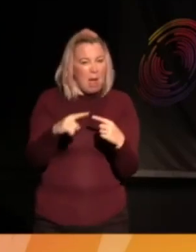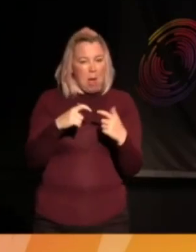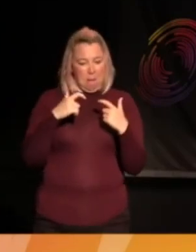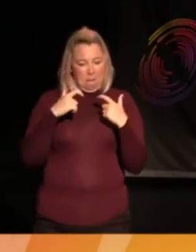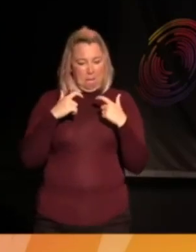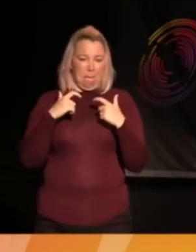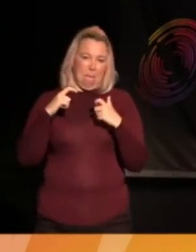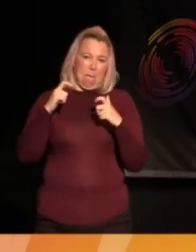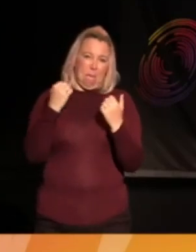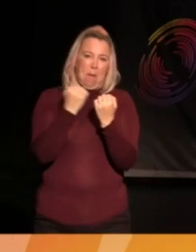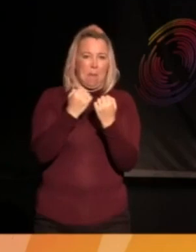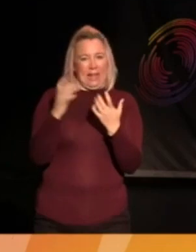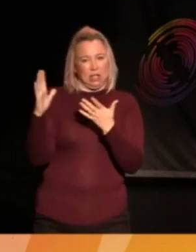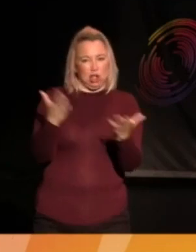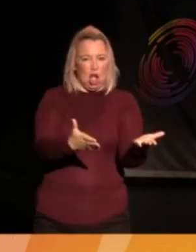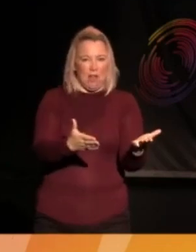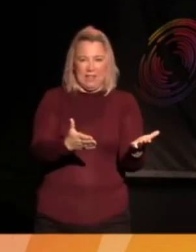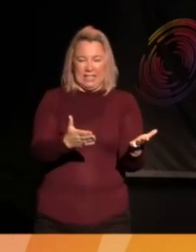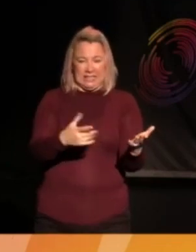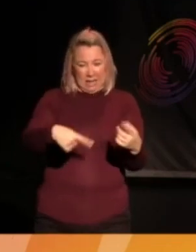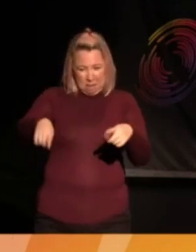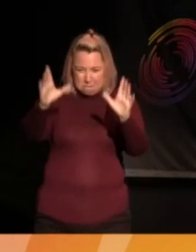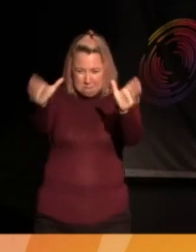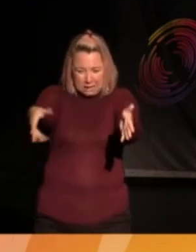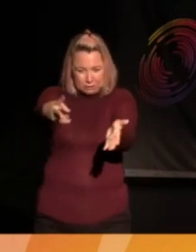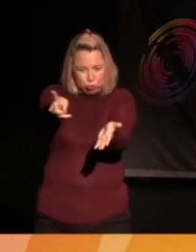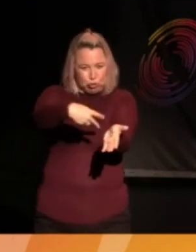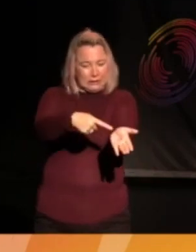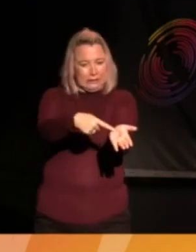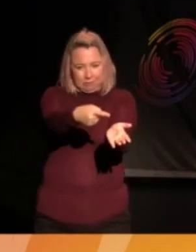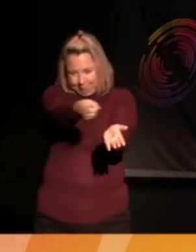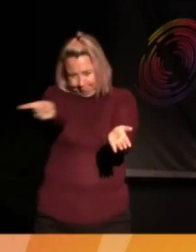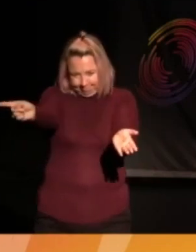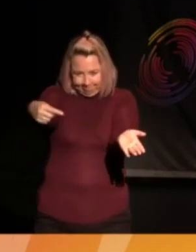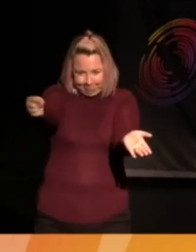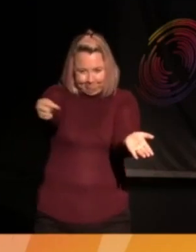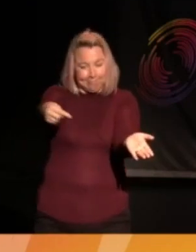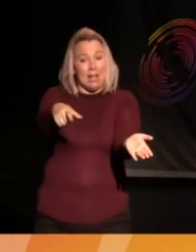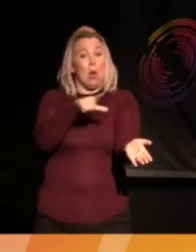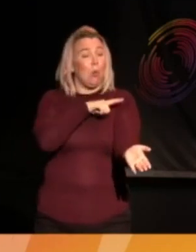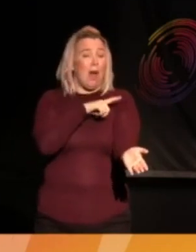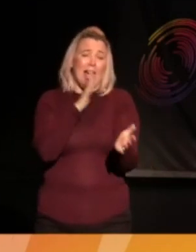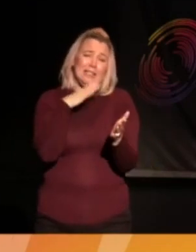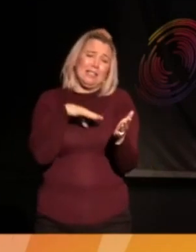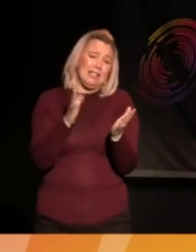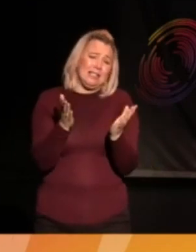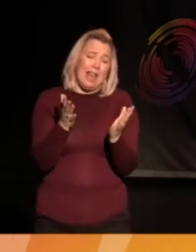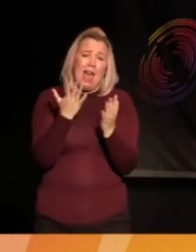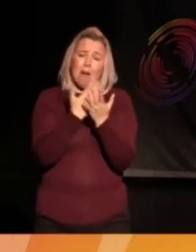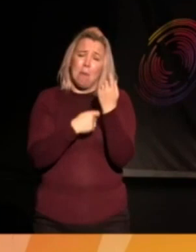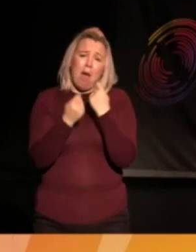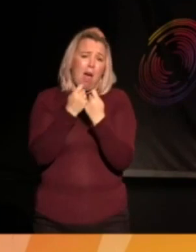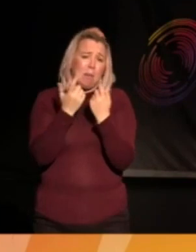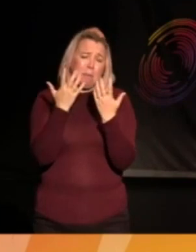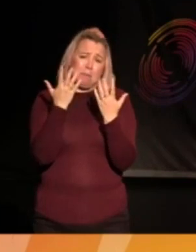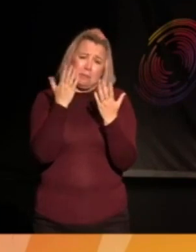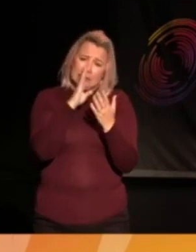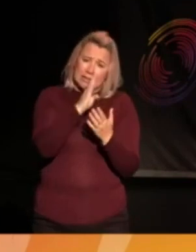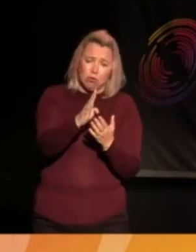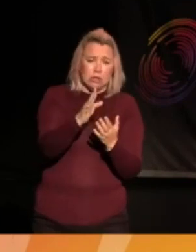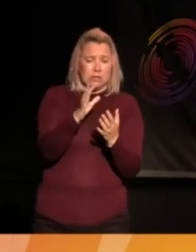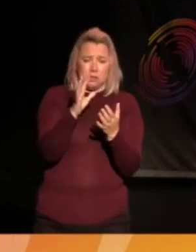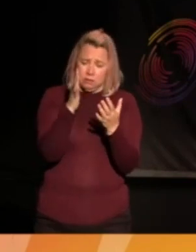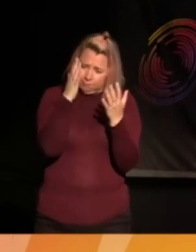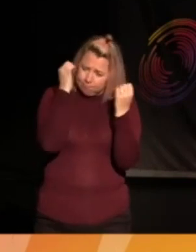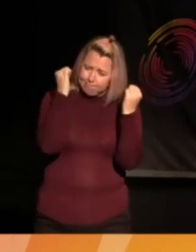a great demand to read it. I'm toying with that idea because honestly, people need to. We've got to get more serious about this fight against inequality